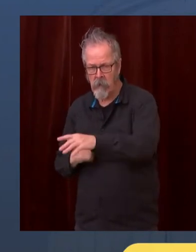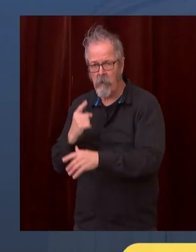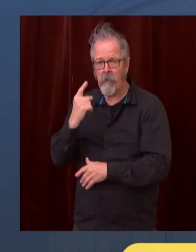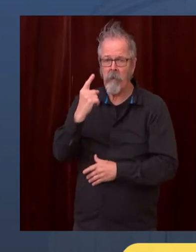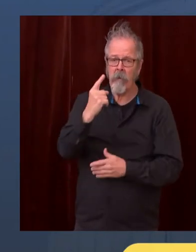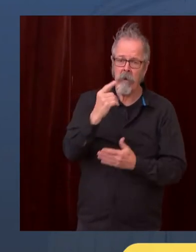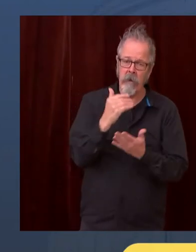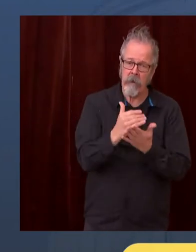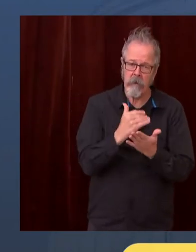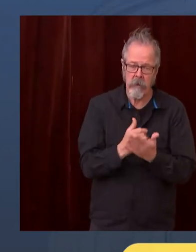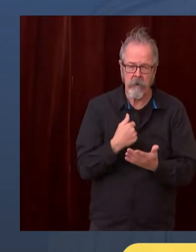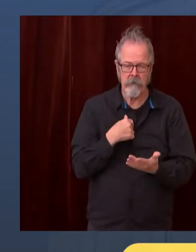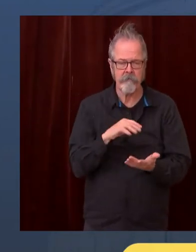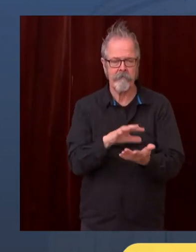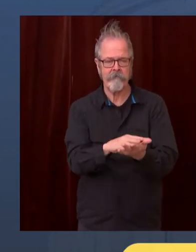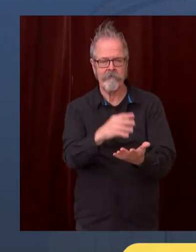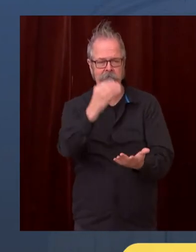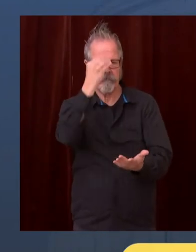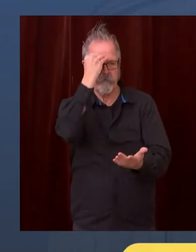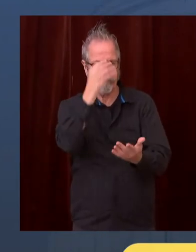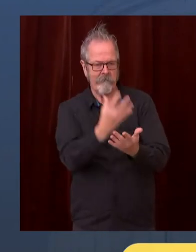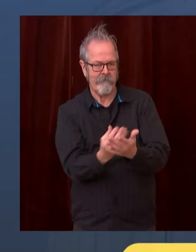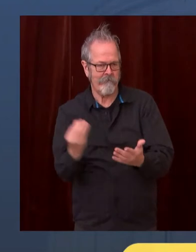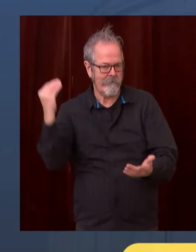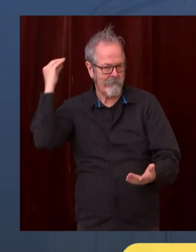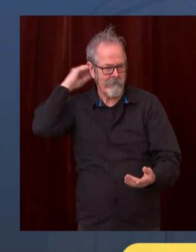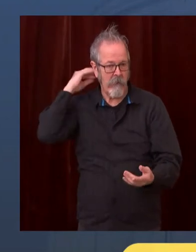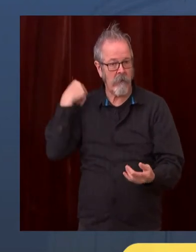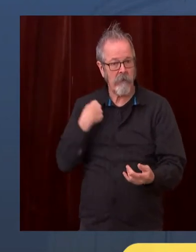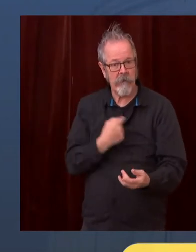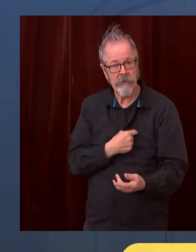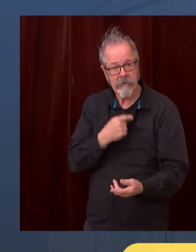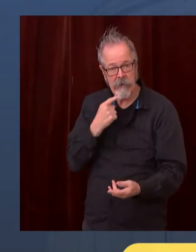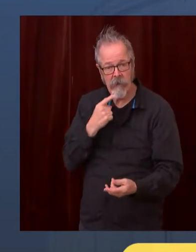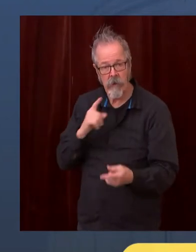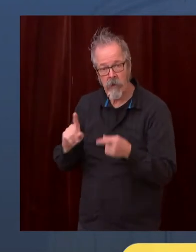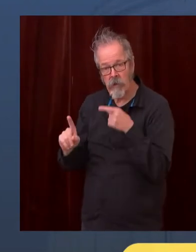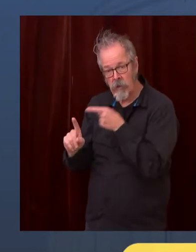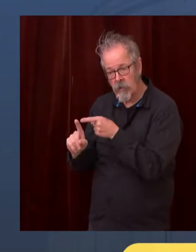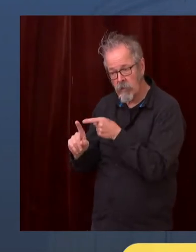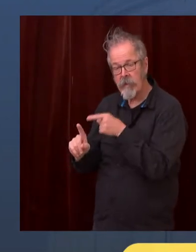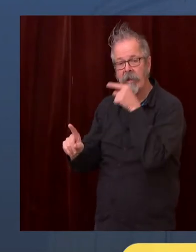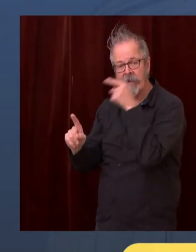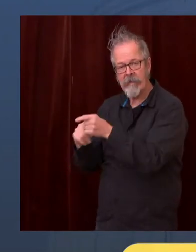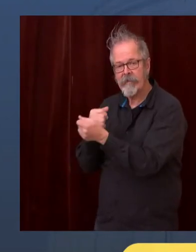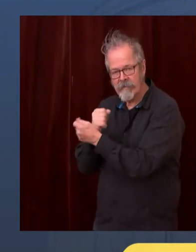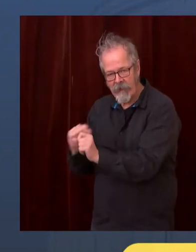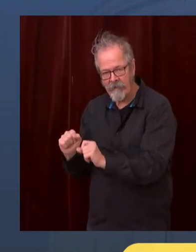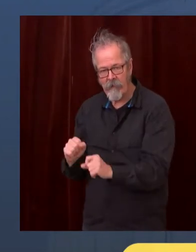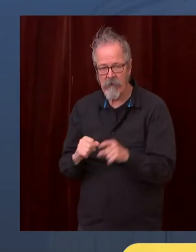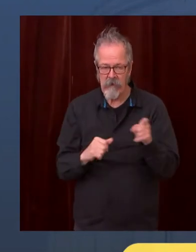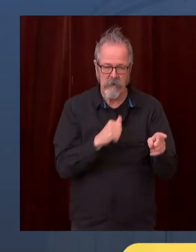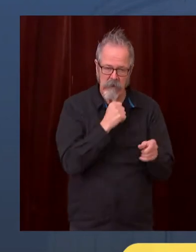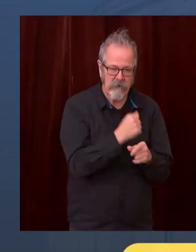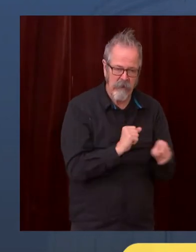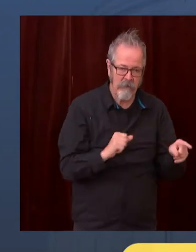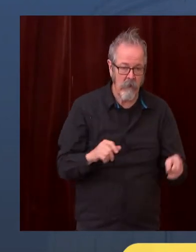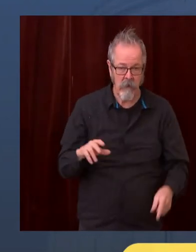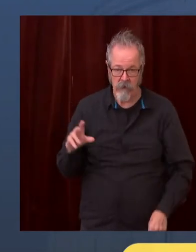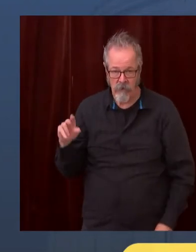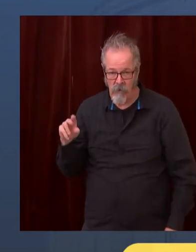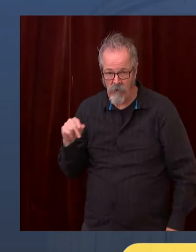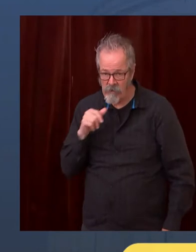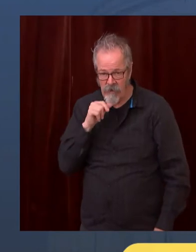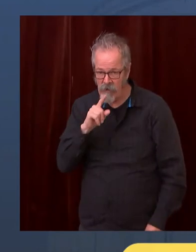that when you just take your eye off the ball very quickly, it can take hold of a community. I think one of the biggest